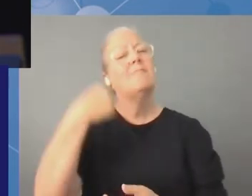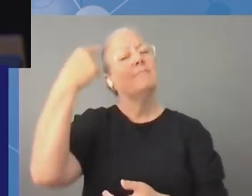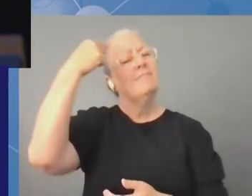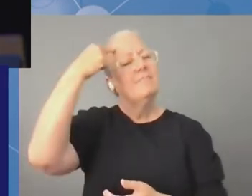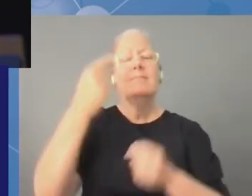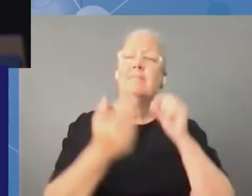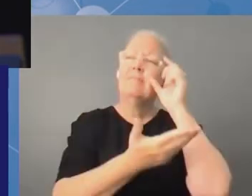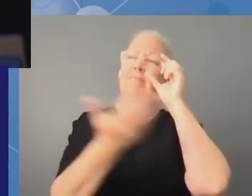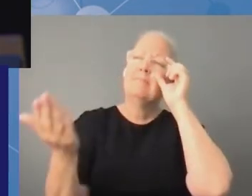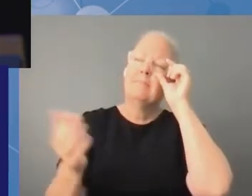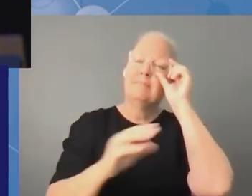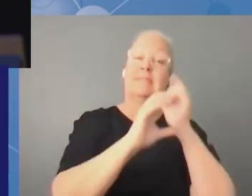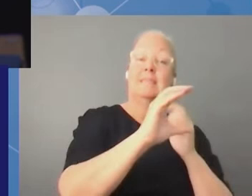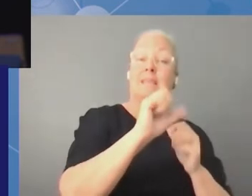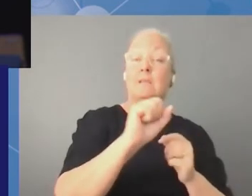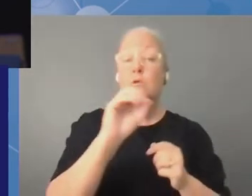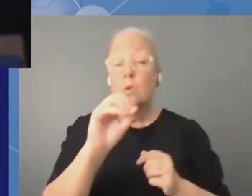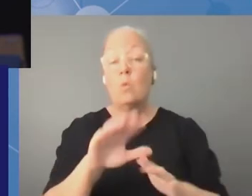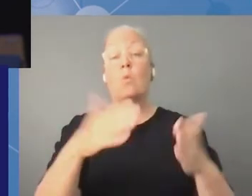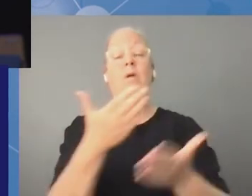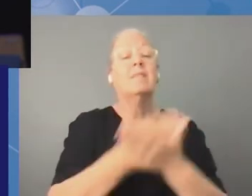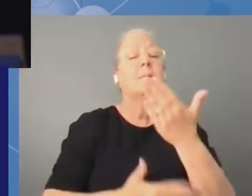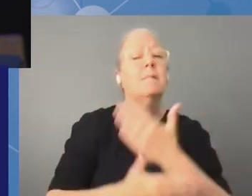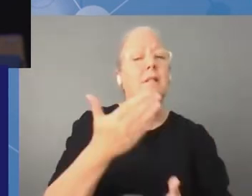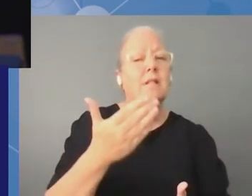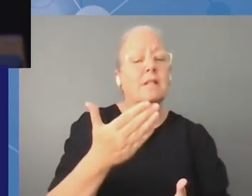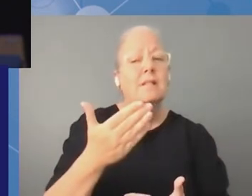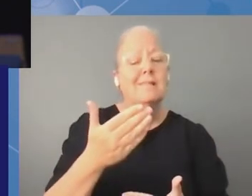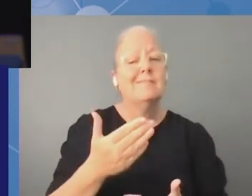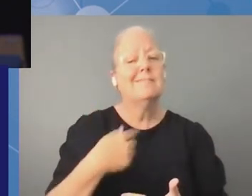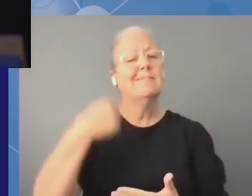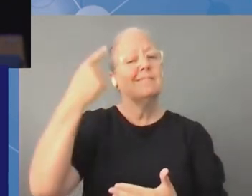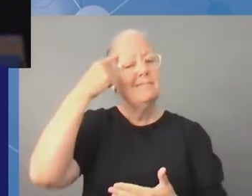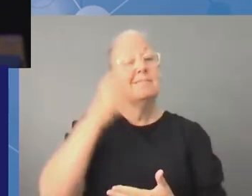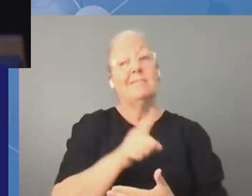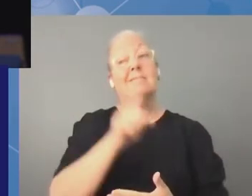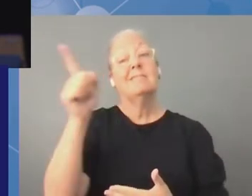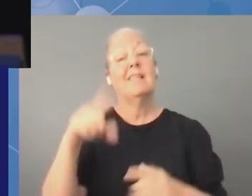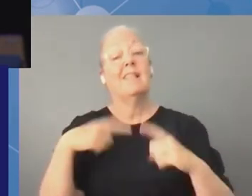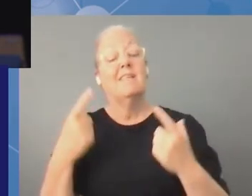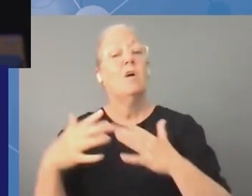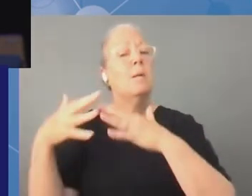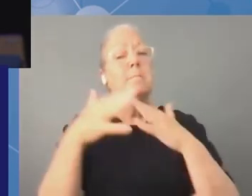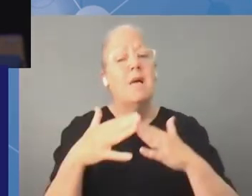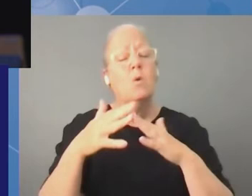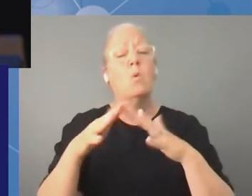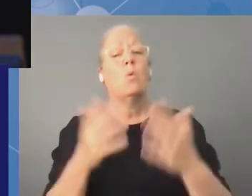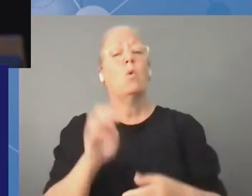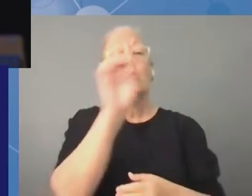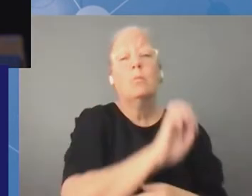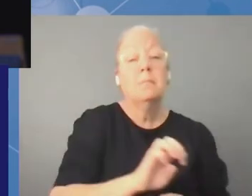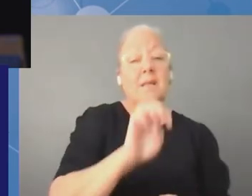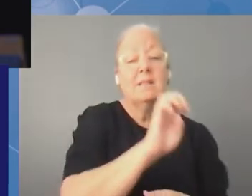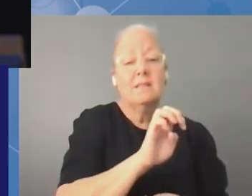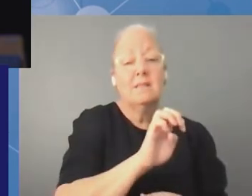or others who happen to live in the u.s or europe and on other developed